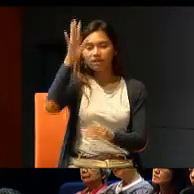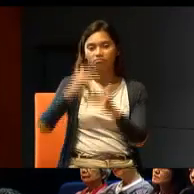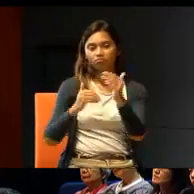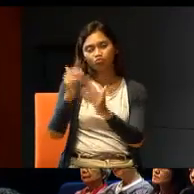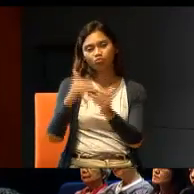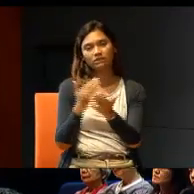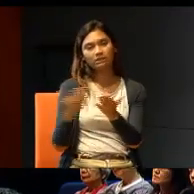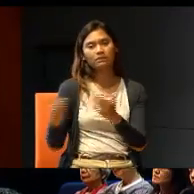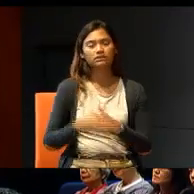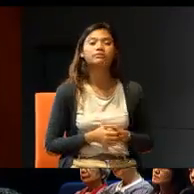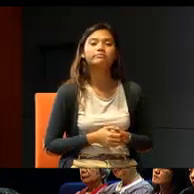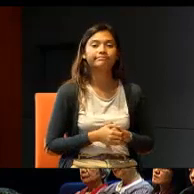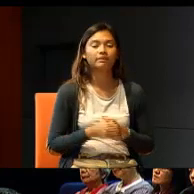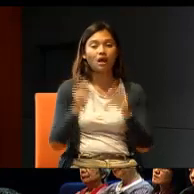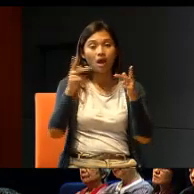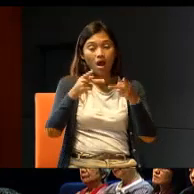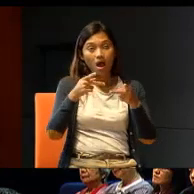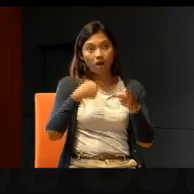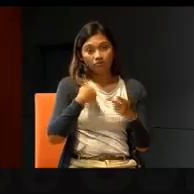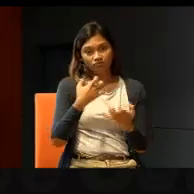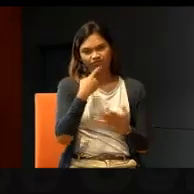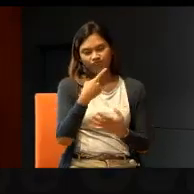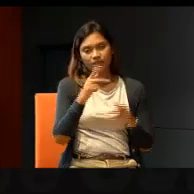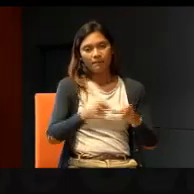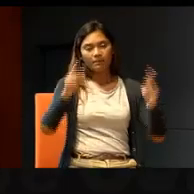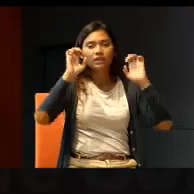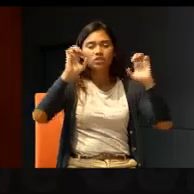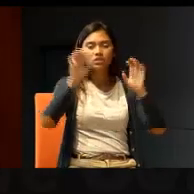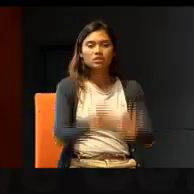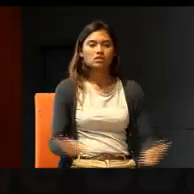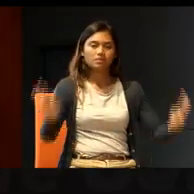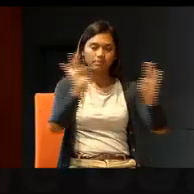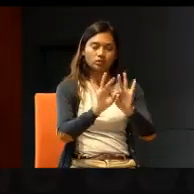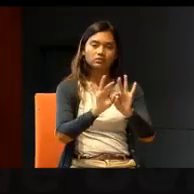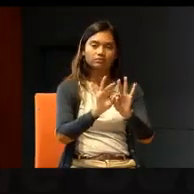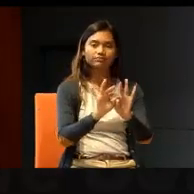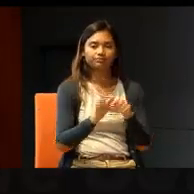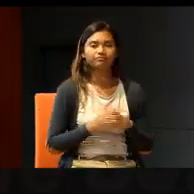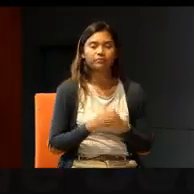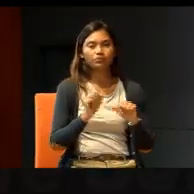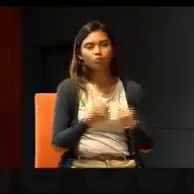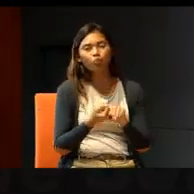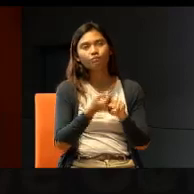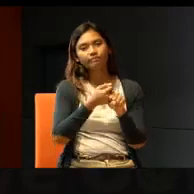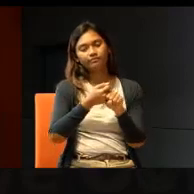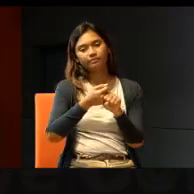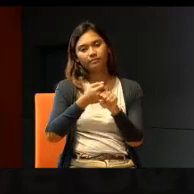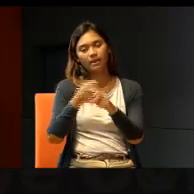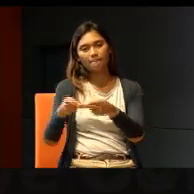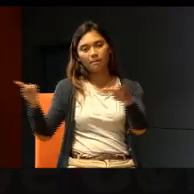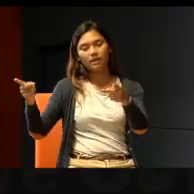public agitation is important. So that people, in general, are aware of what